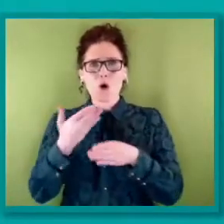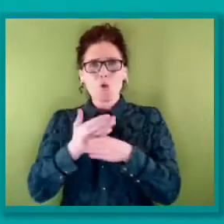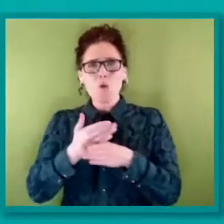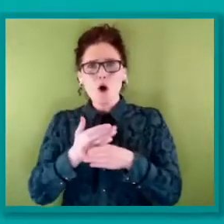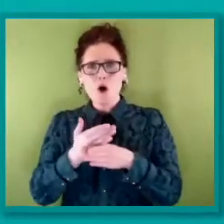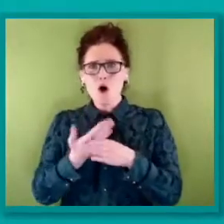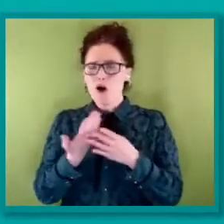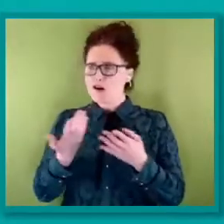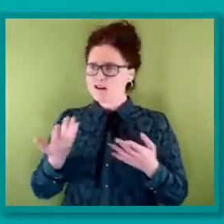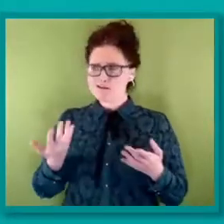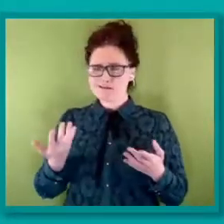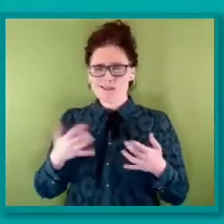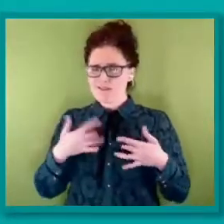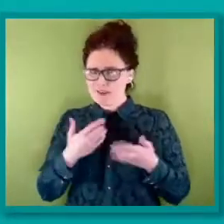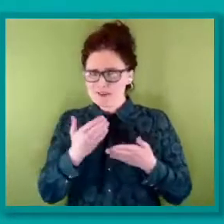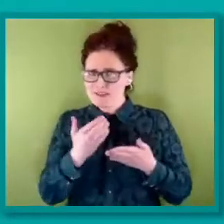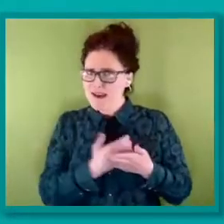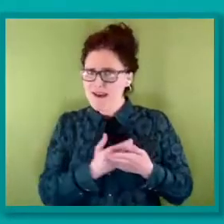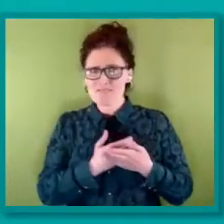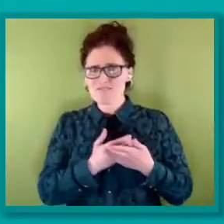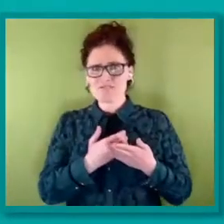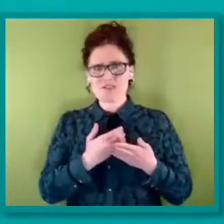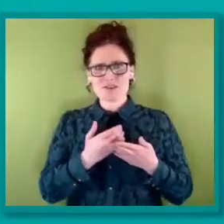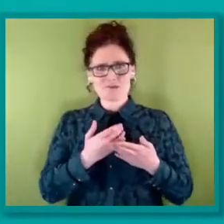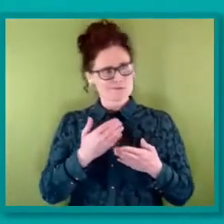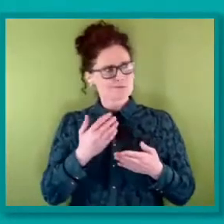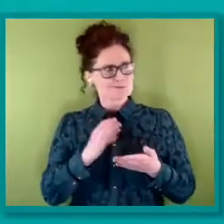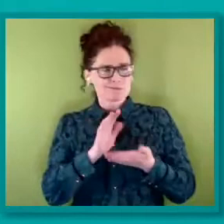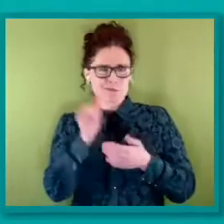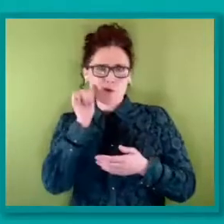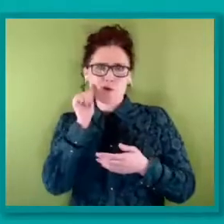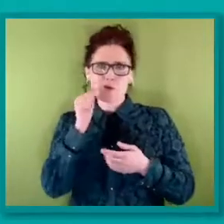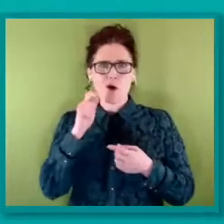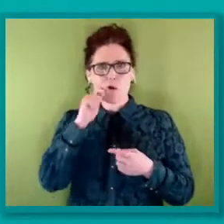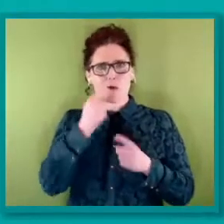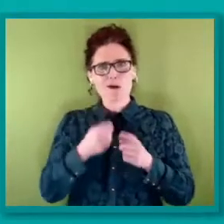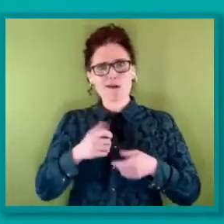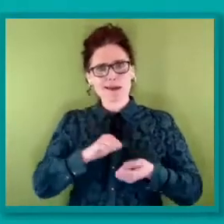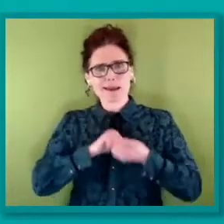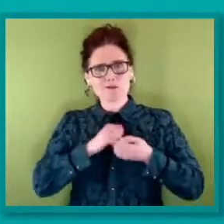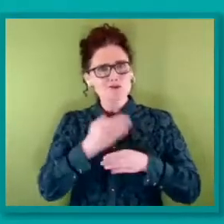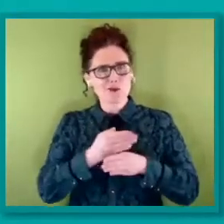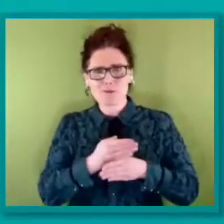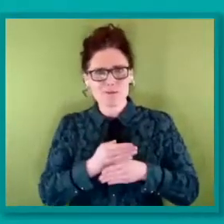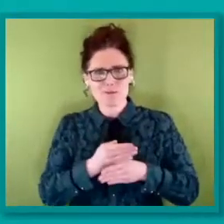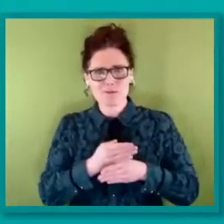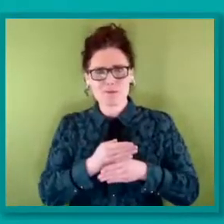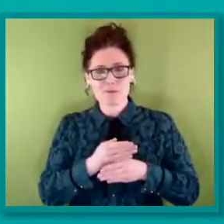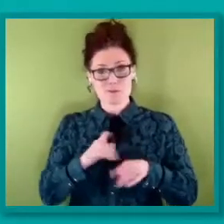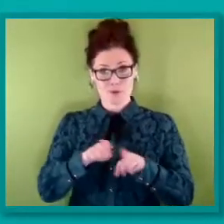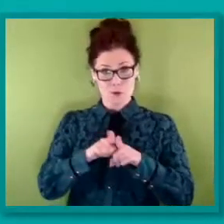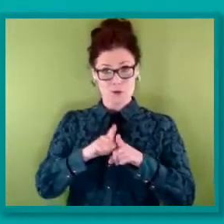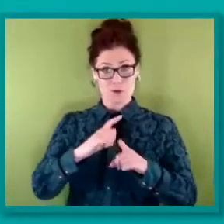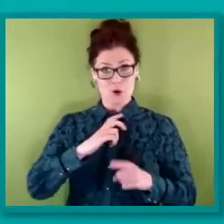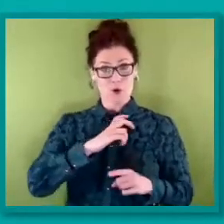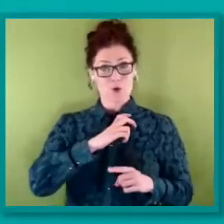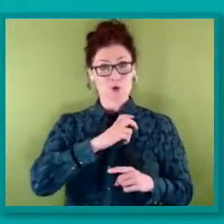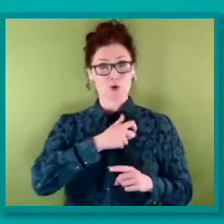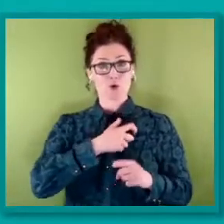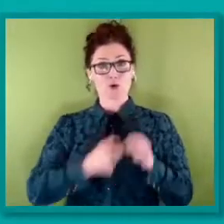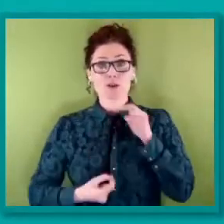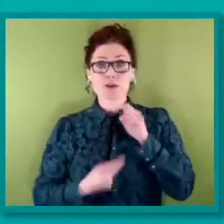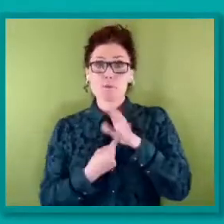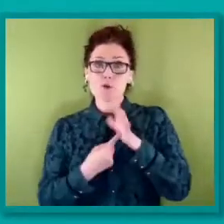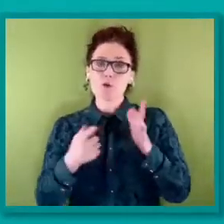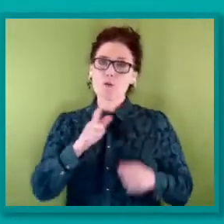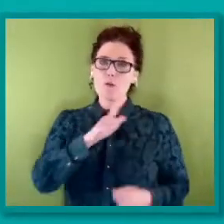I also think it's this business about the way in which unions drive inclusive workplaces and shape those social